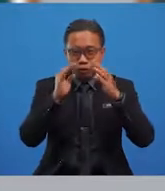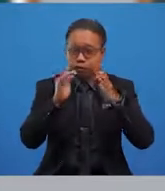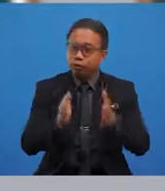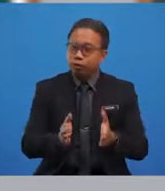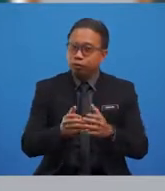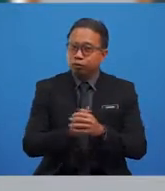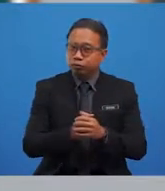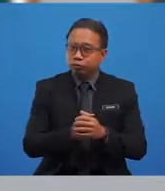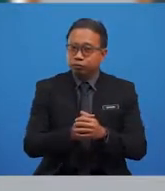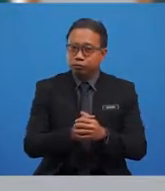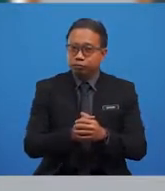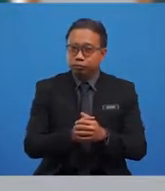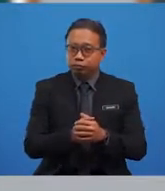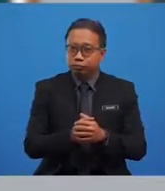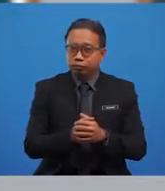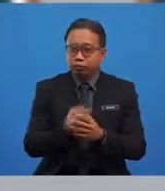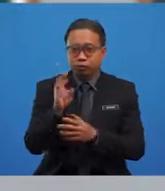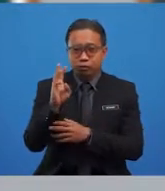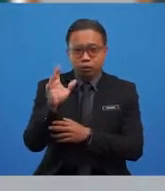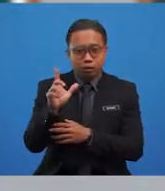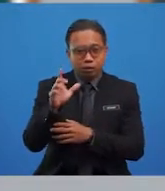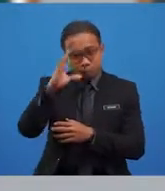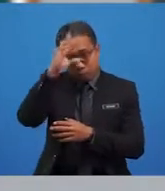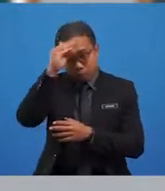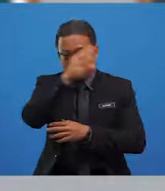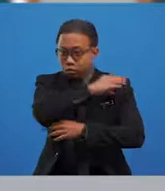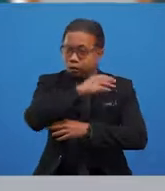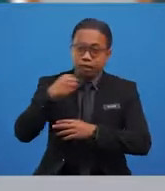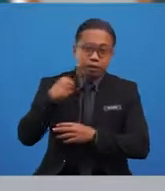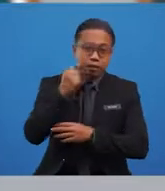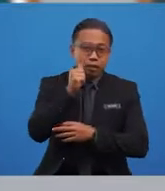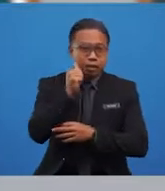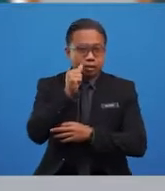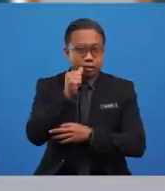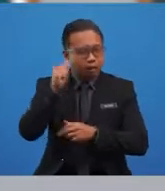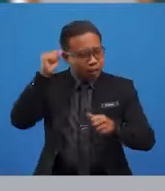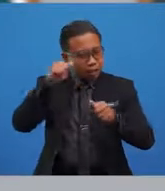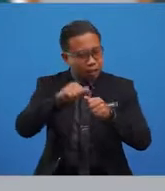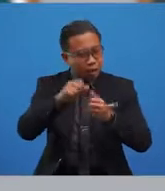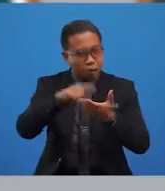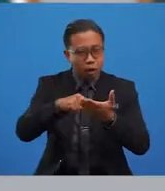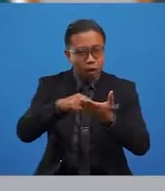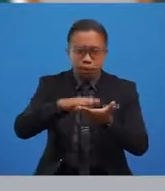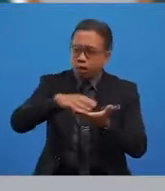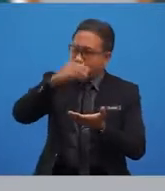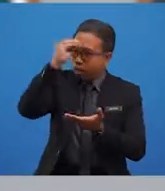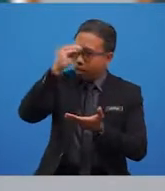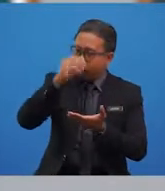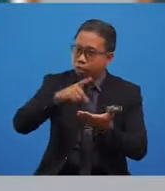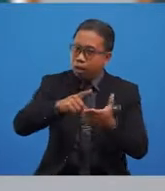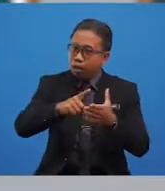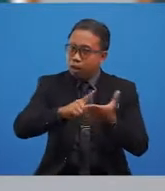and henceforth. Well, boys and girls, do you still remember what we learned last week?